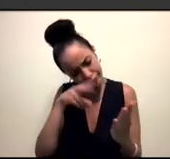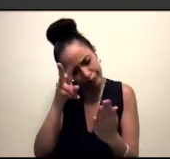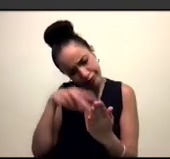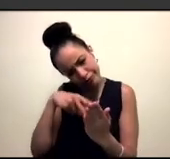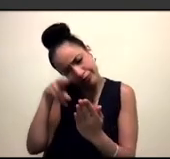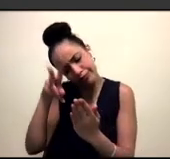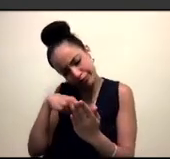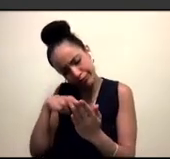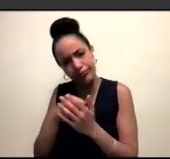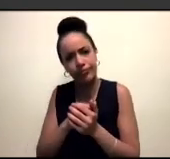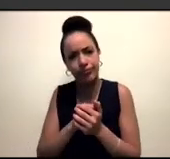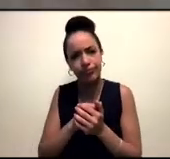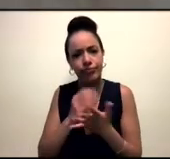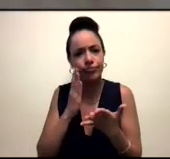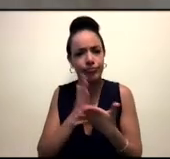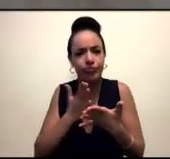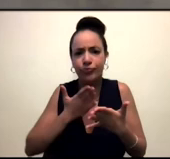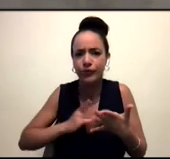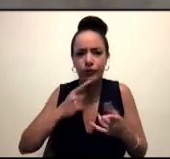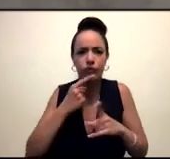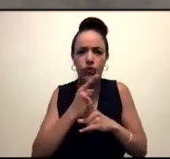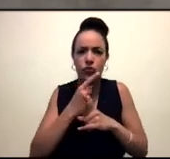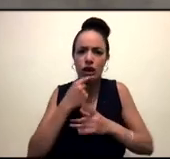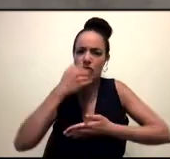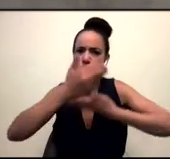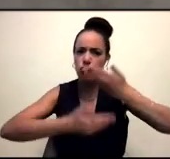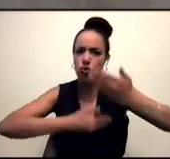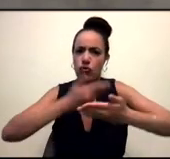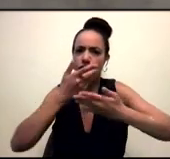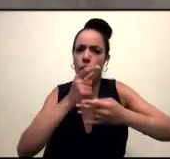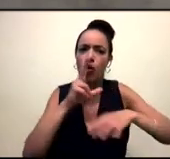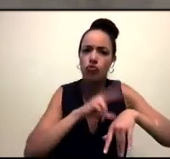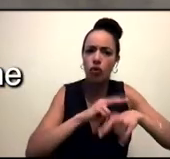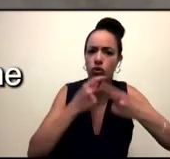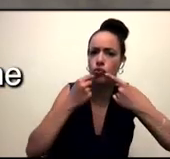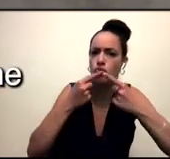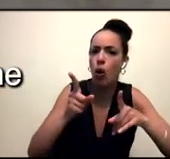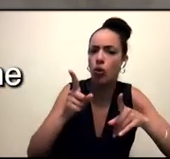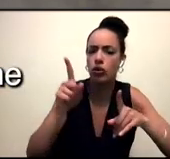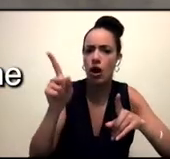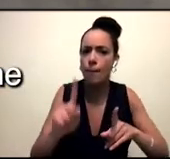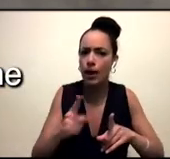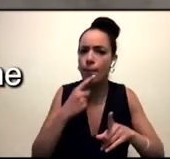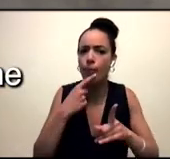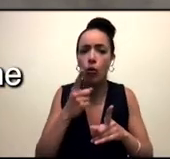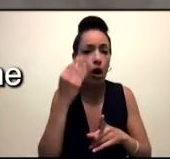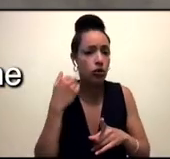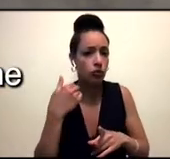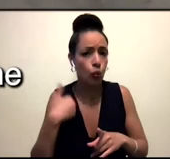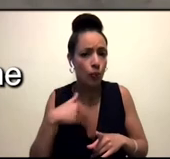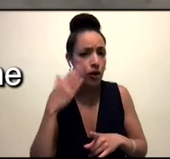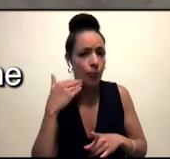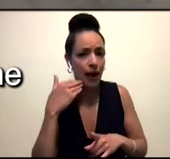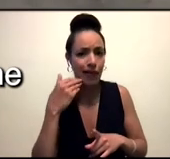and do this inflammatory story about a doctor who had outed this Black trans woman as trans, not in that language of course, but